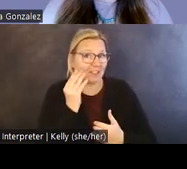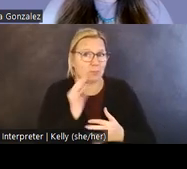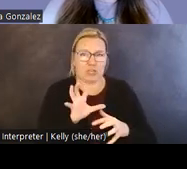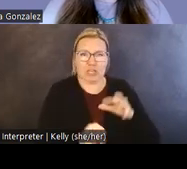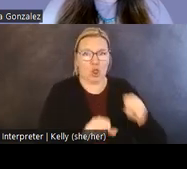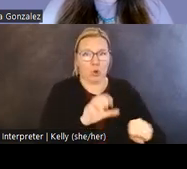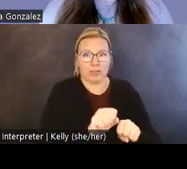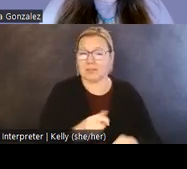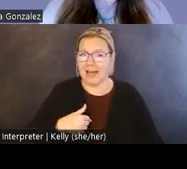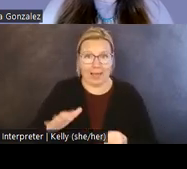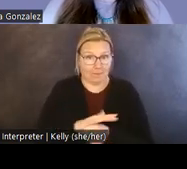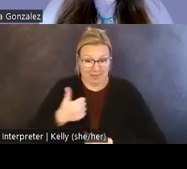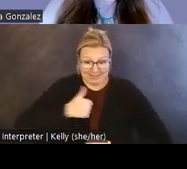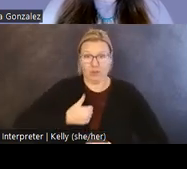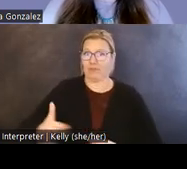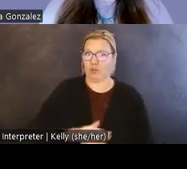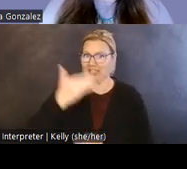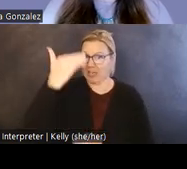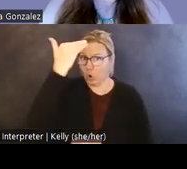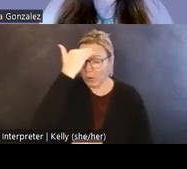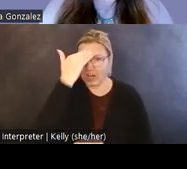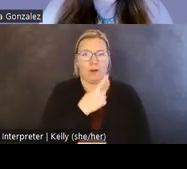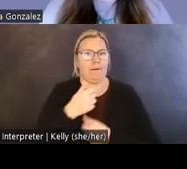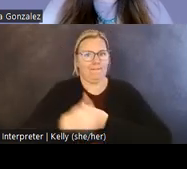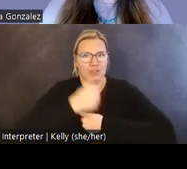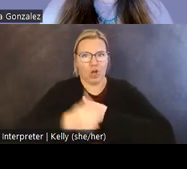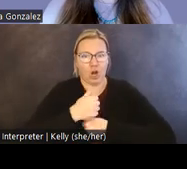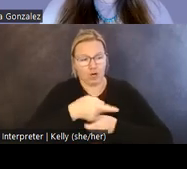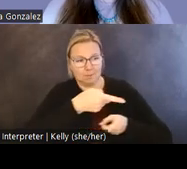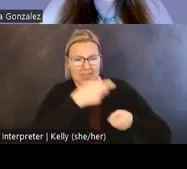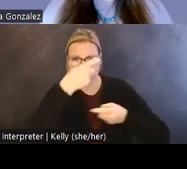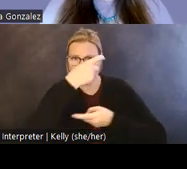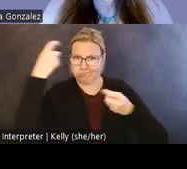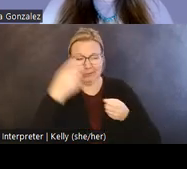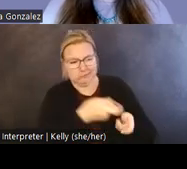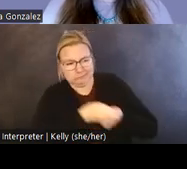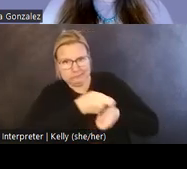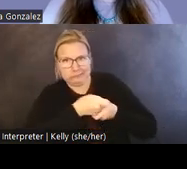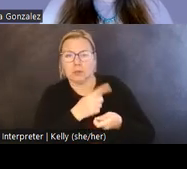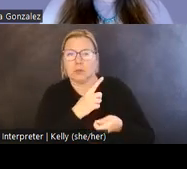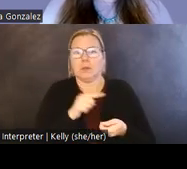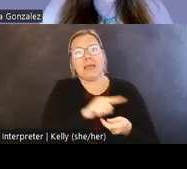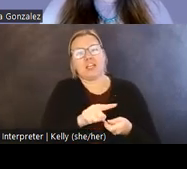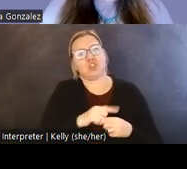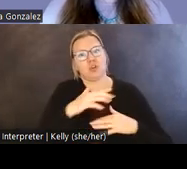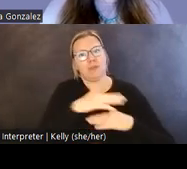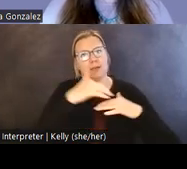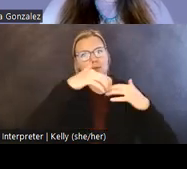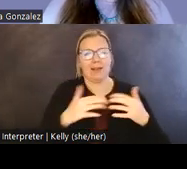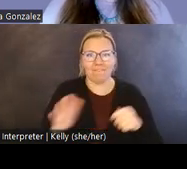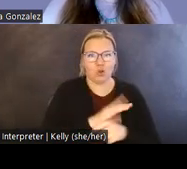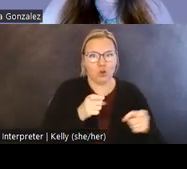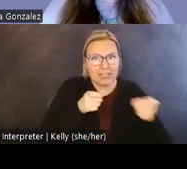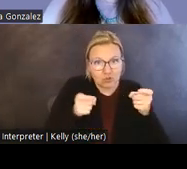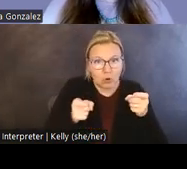aware that the harms created by extractive research extend beyond ensuring that Indigenous nations have full control